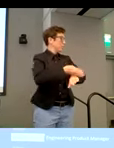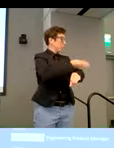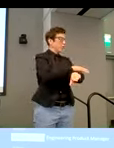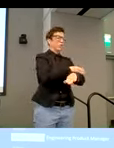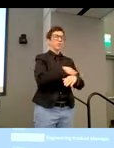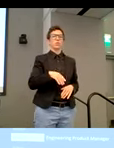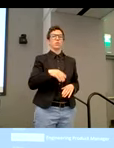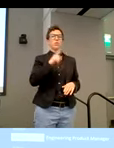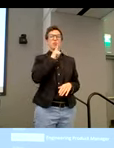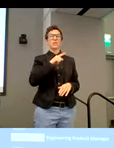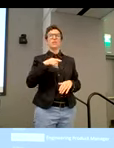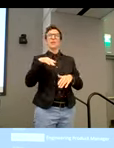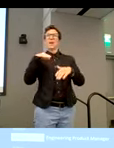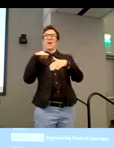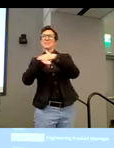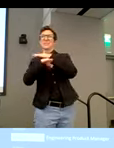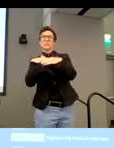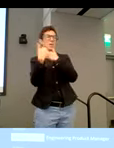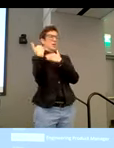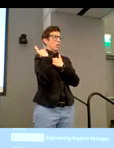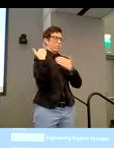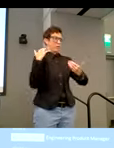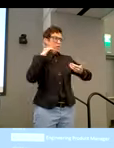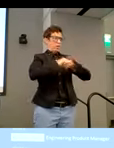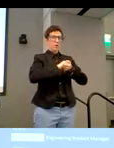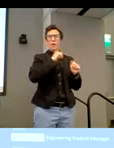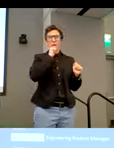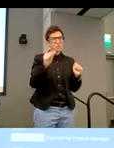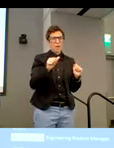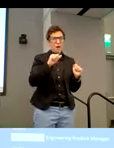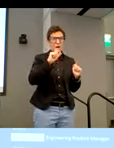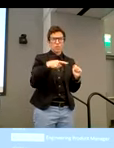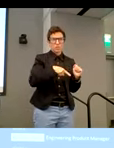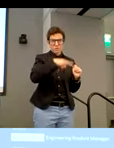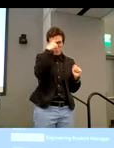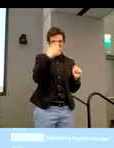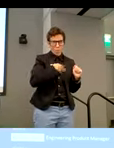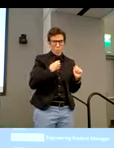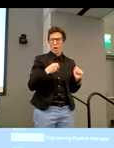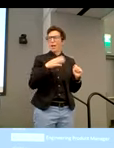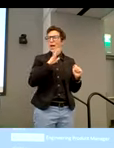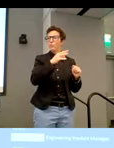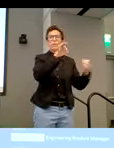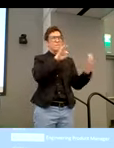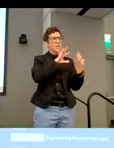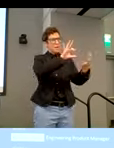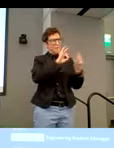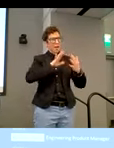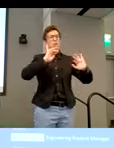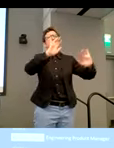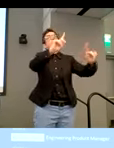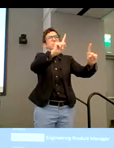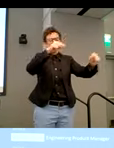usability intersect, where it's not really black and white, it's where we'll provide their input. so that usually involves your redesigns,